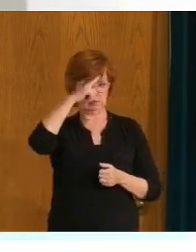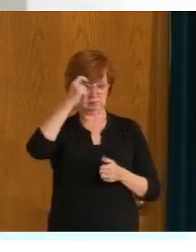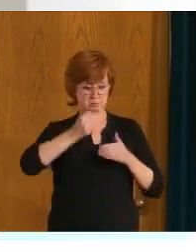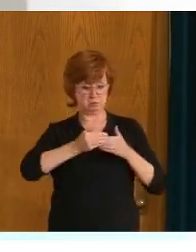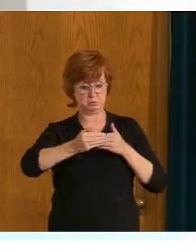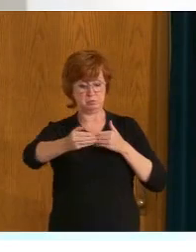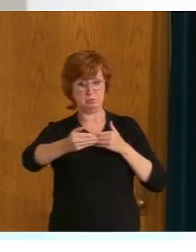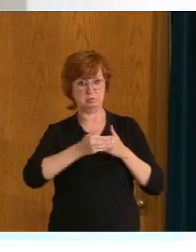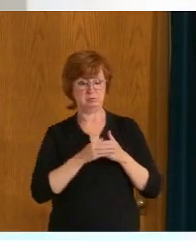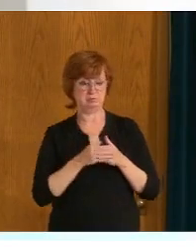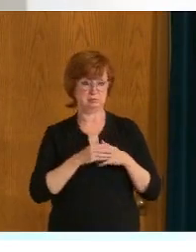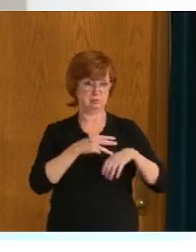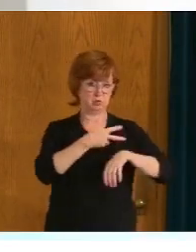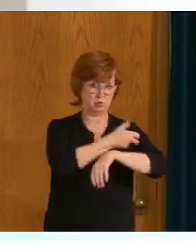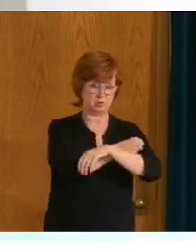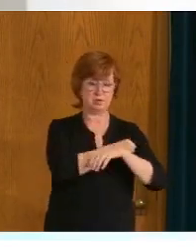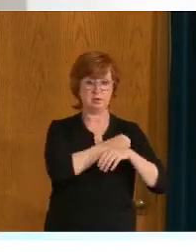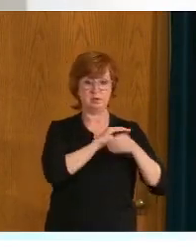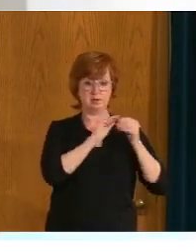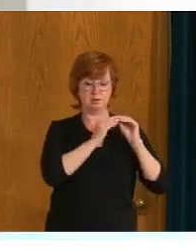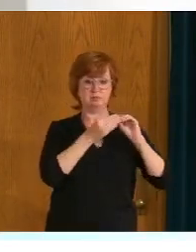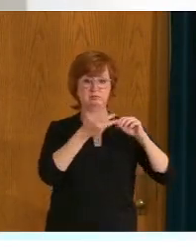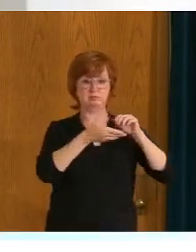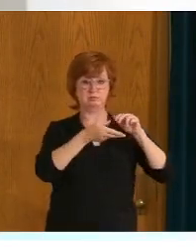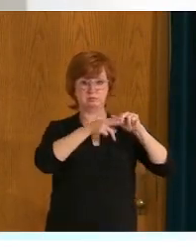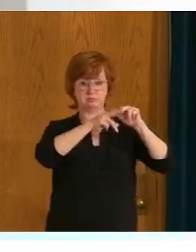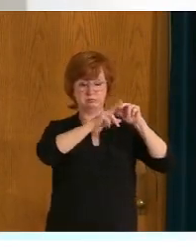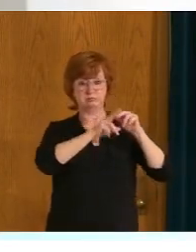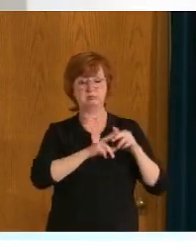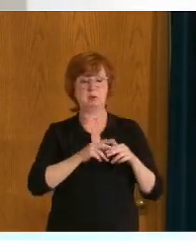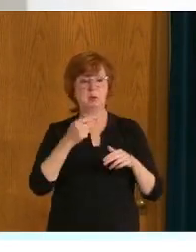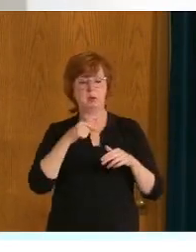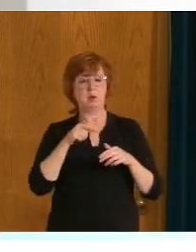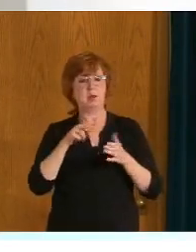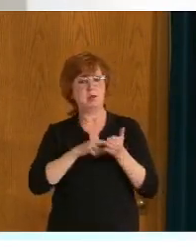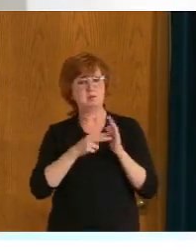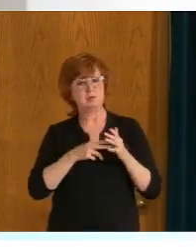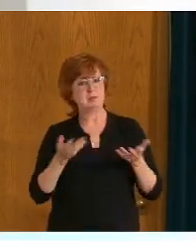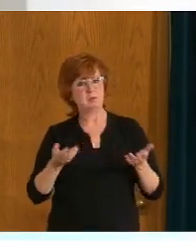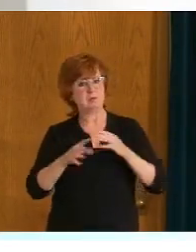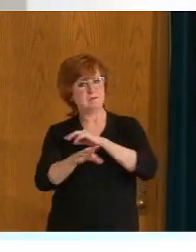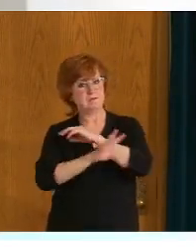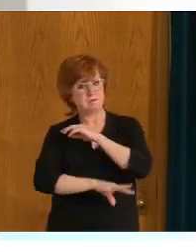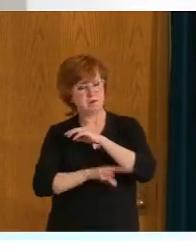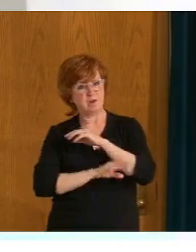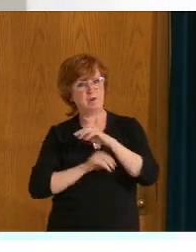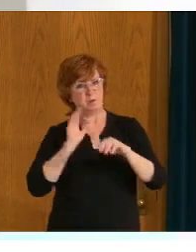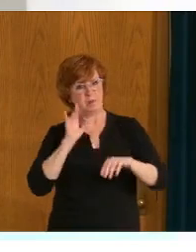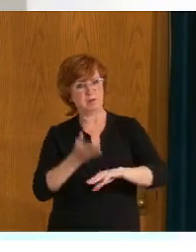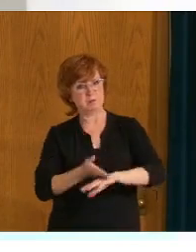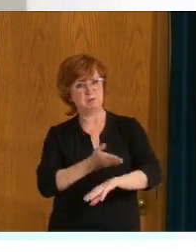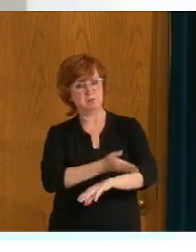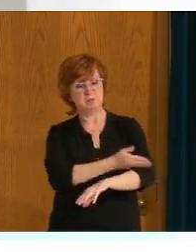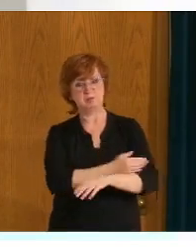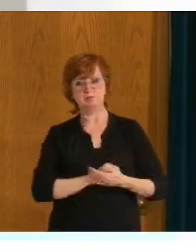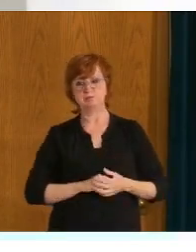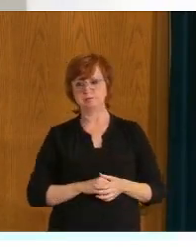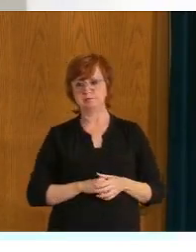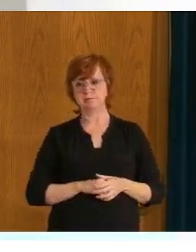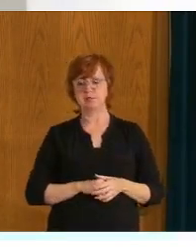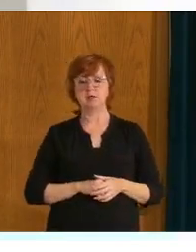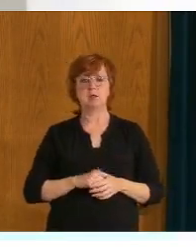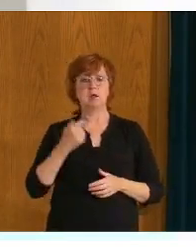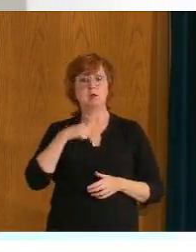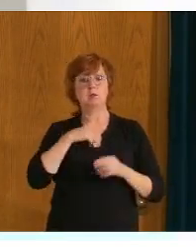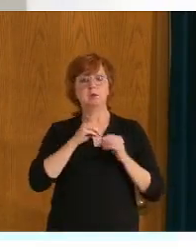be placed in the fall. COVID-19 case, you know, information on rates will continue to be posted on